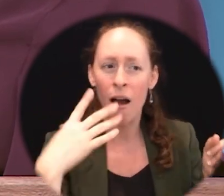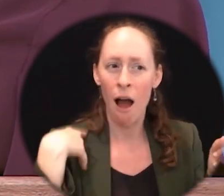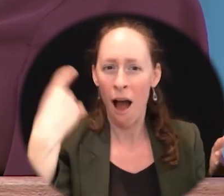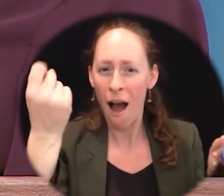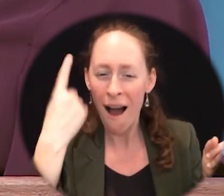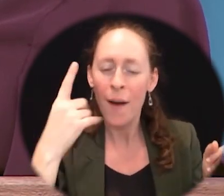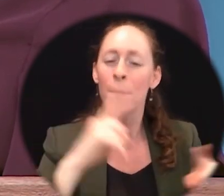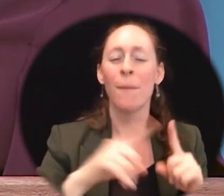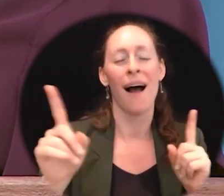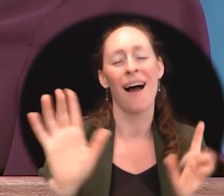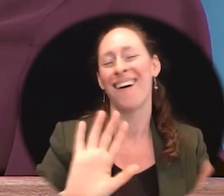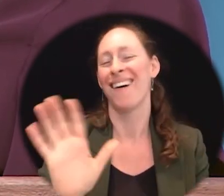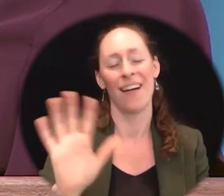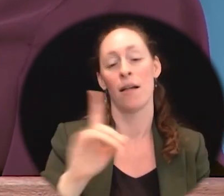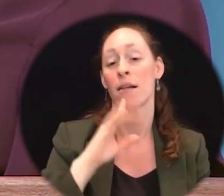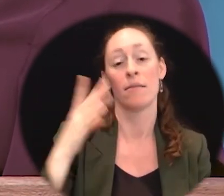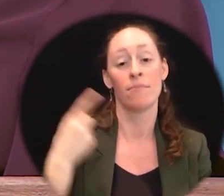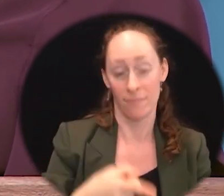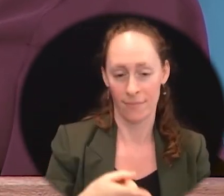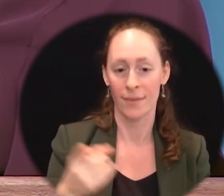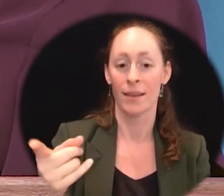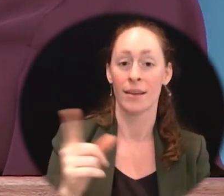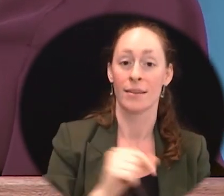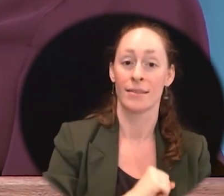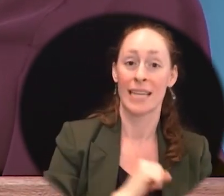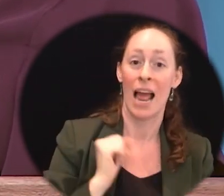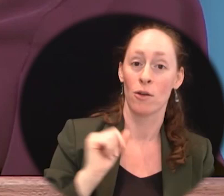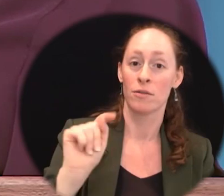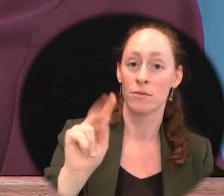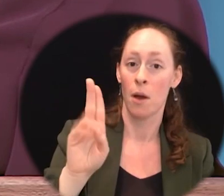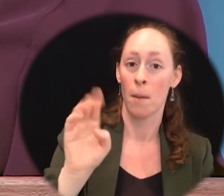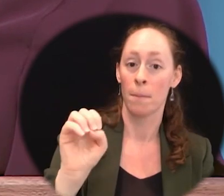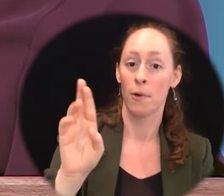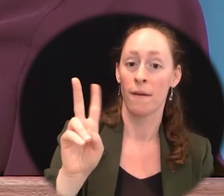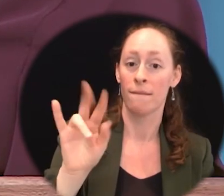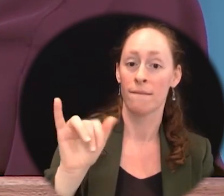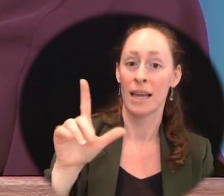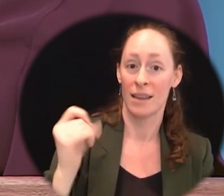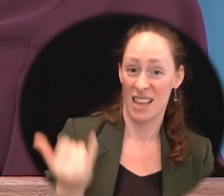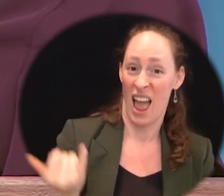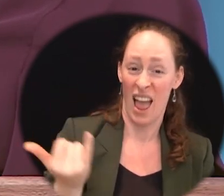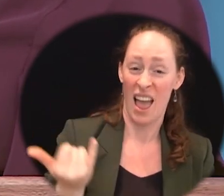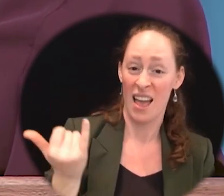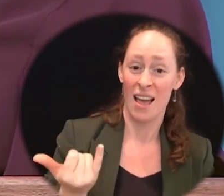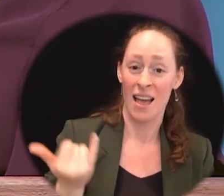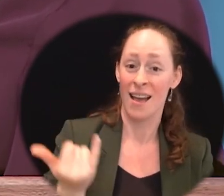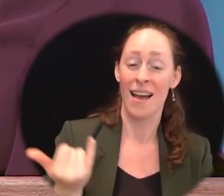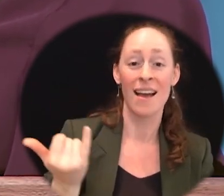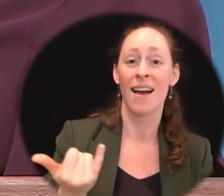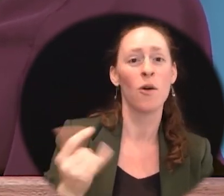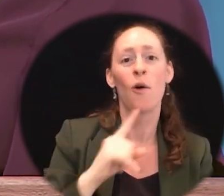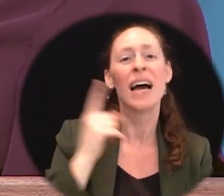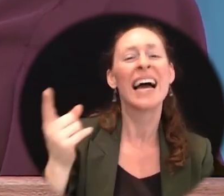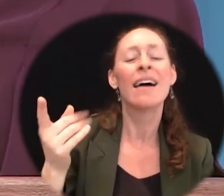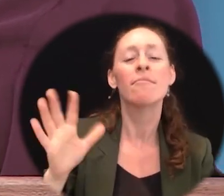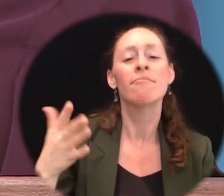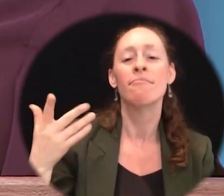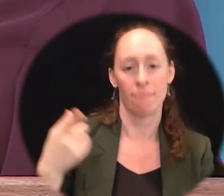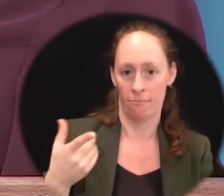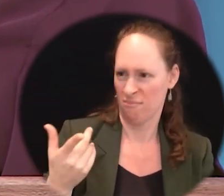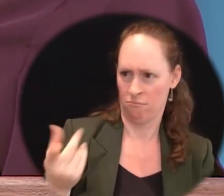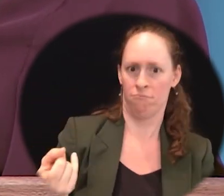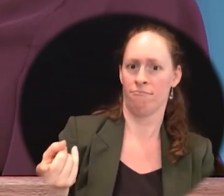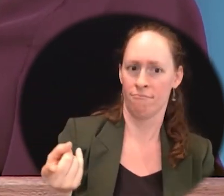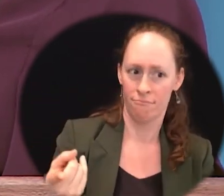clear that what Senator Tuberville is doing is unprecedented. It is something holding these